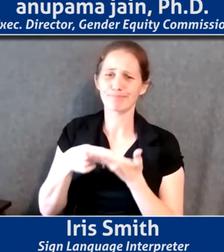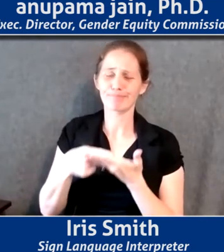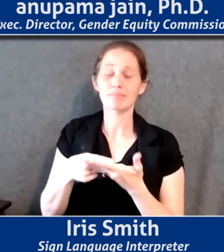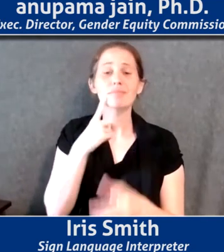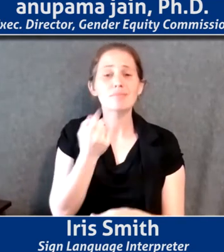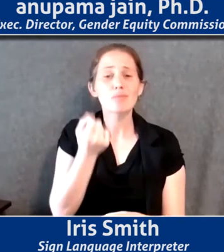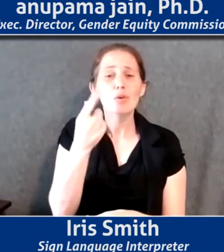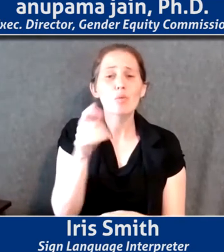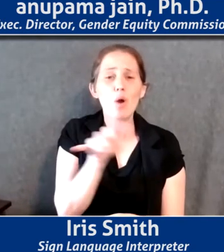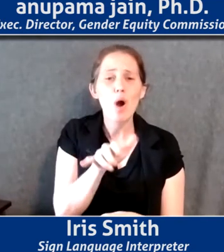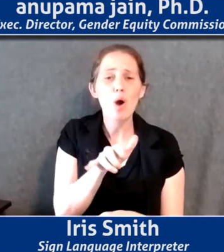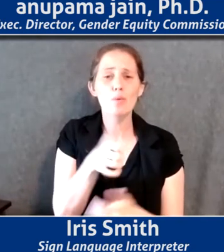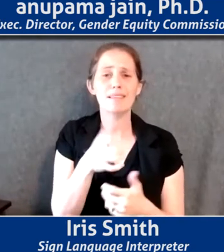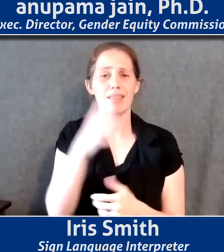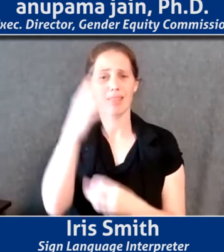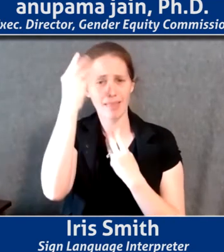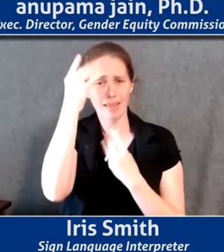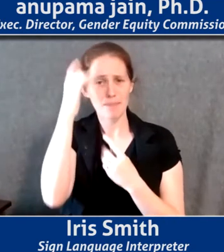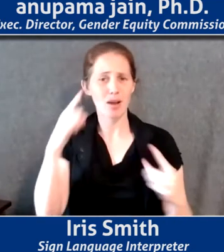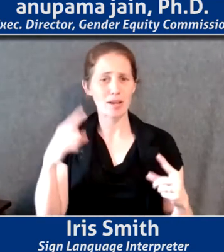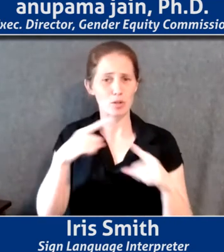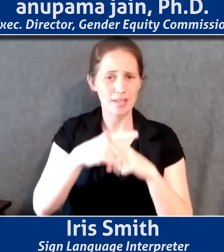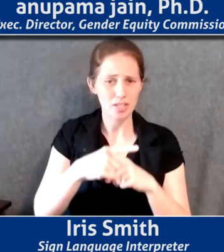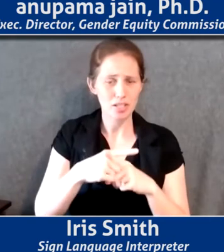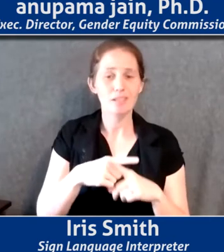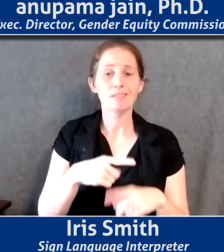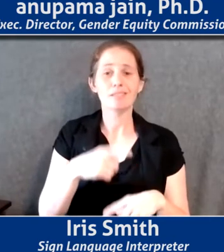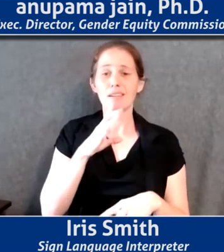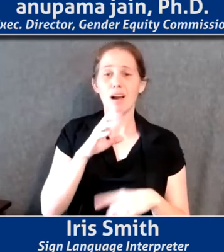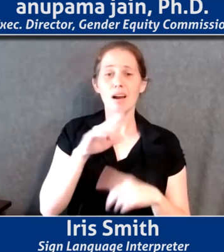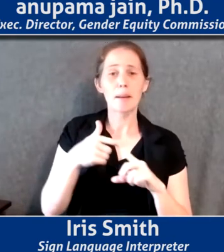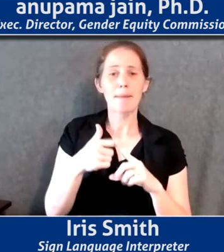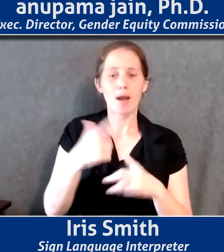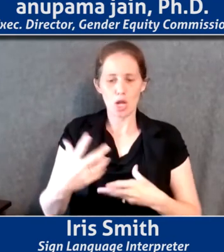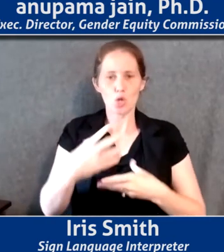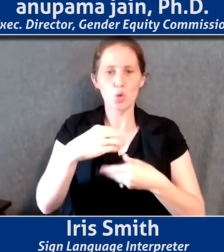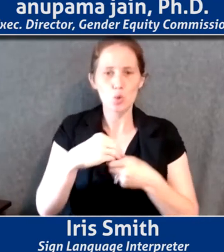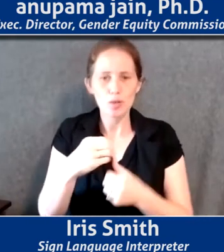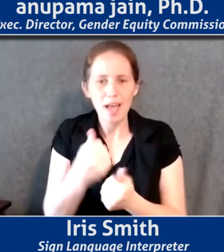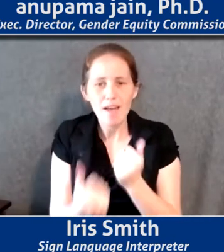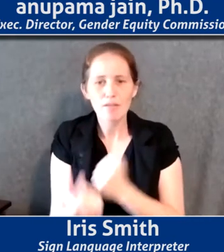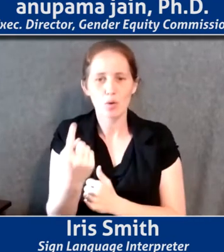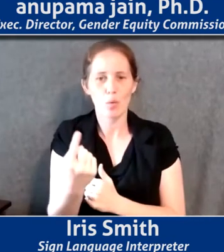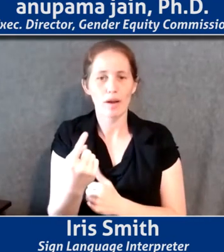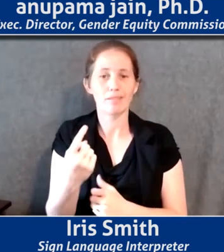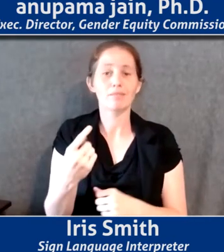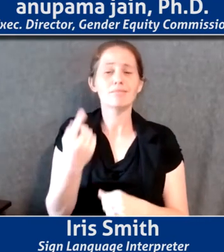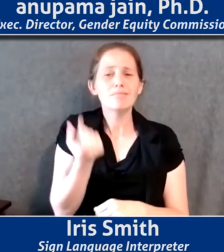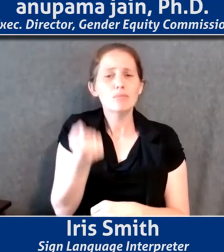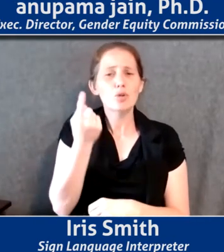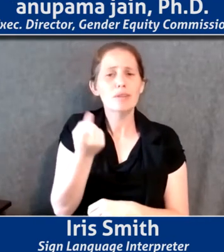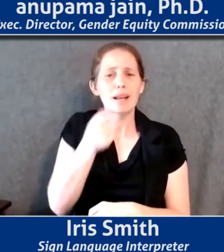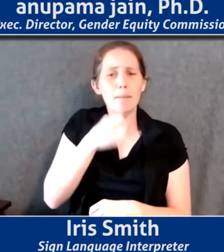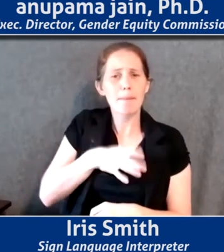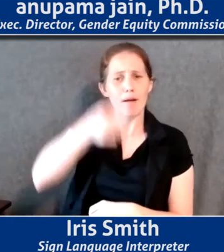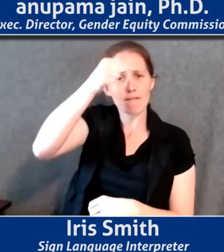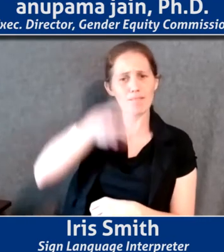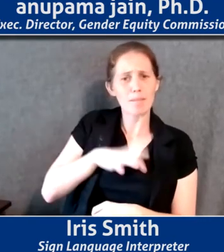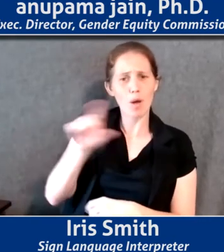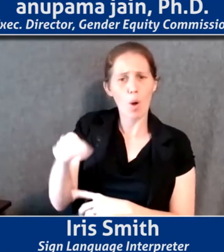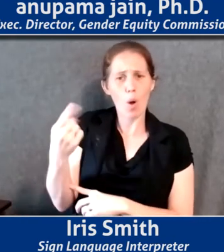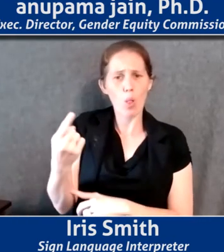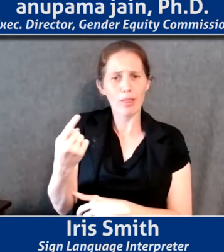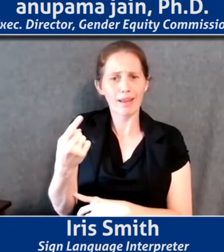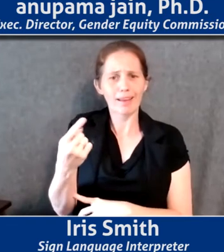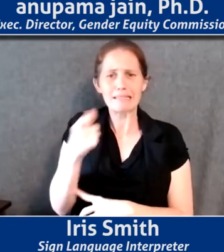thinking intersectionally and thinking about being gender inclusive, recognizing that male and female binaries do